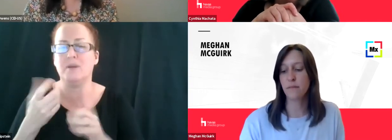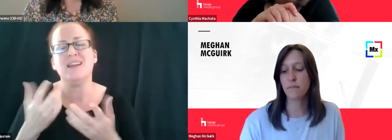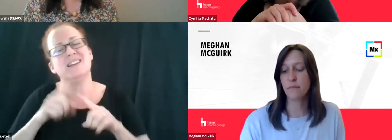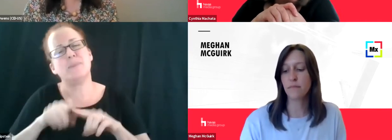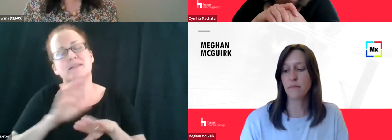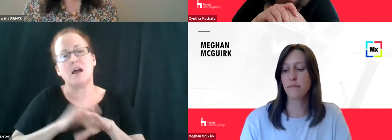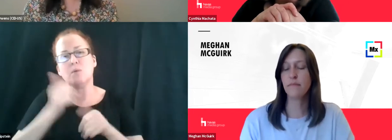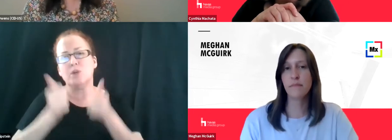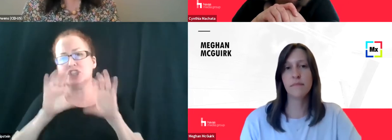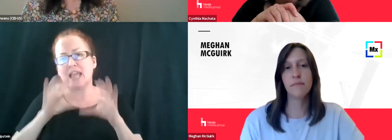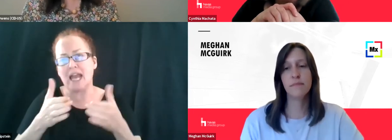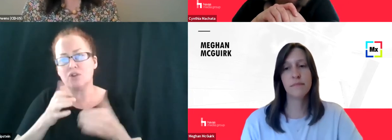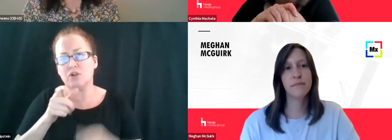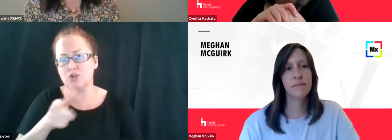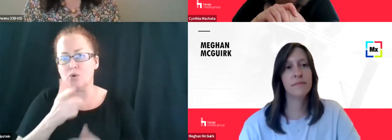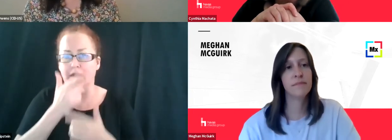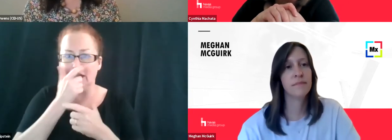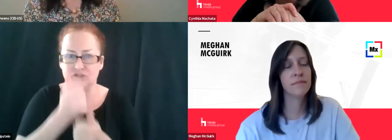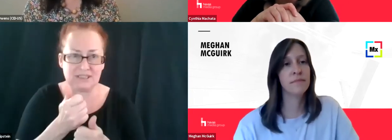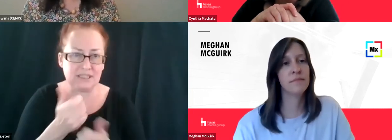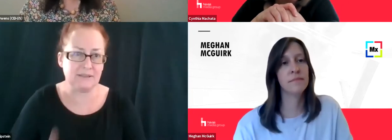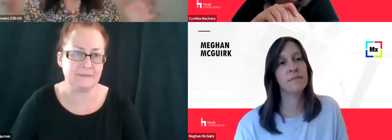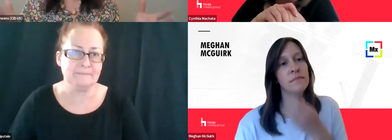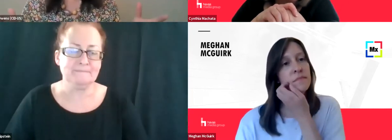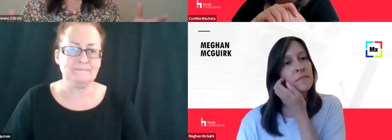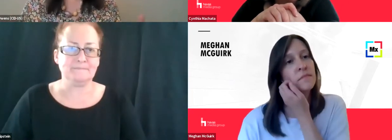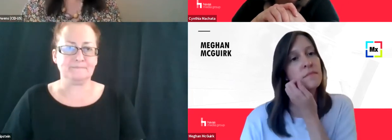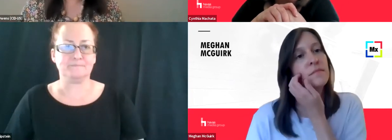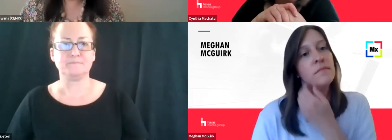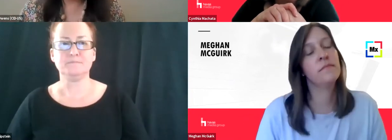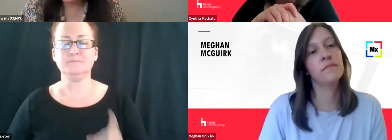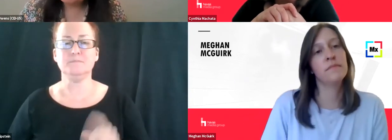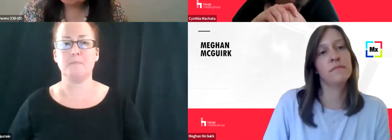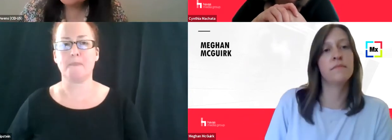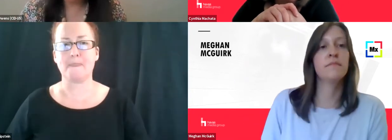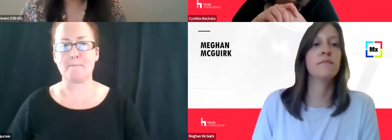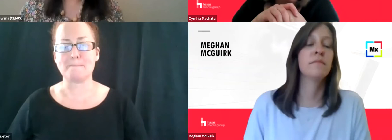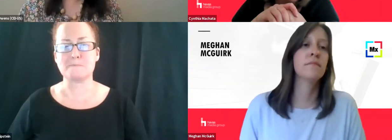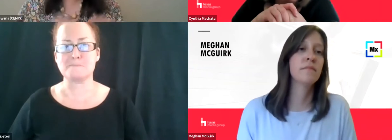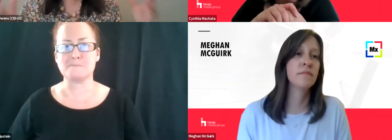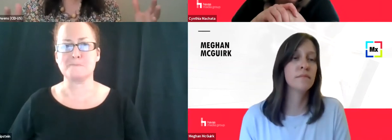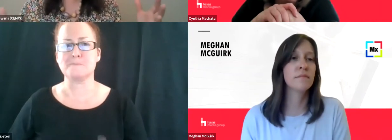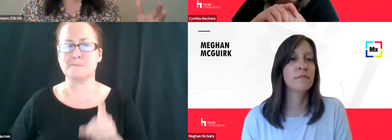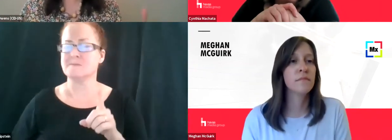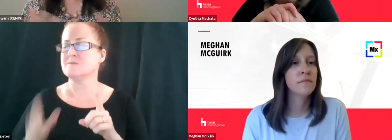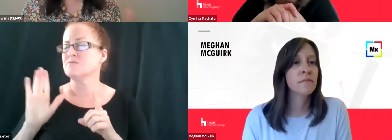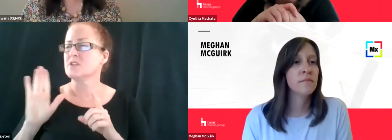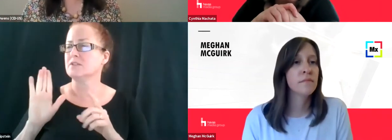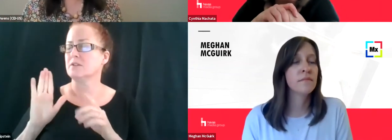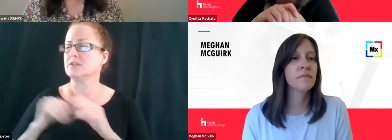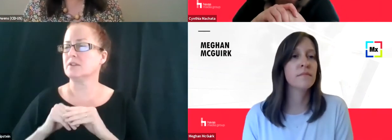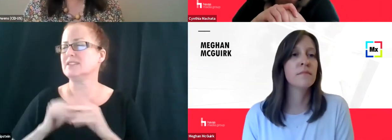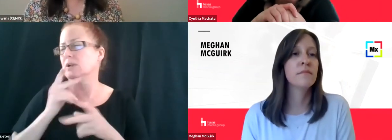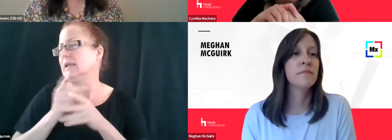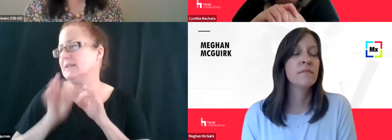working in. Okay. So, um, let's, let's stick to, for the sake of, um, simplicity, let's, let's stick to consumer